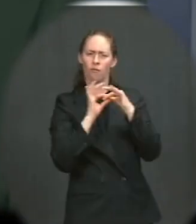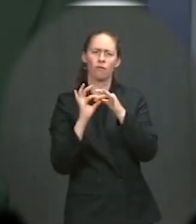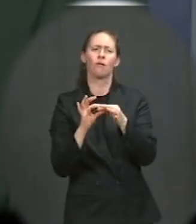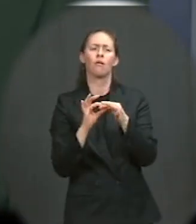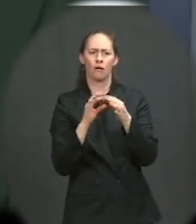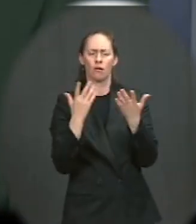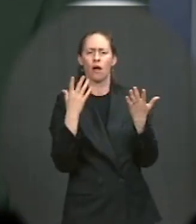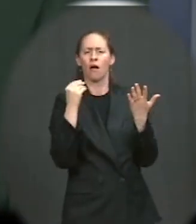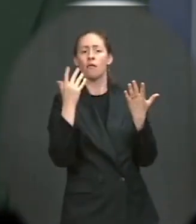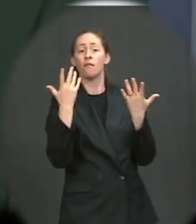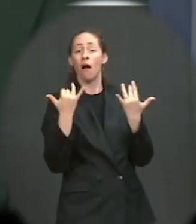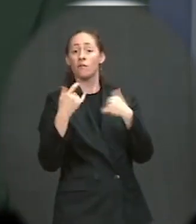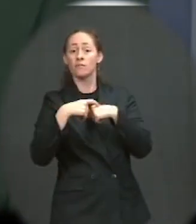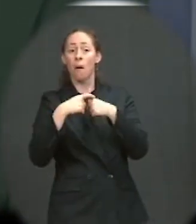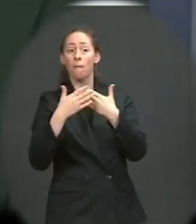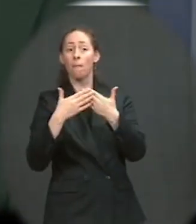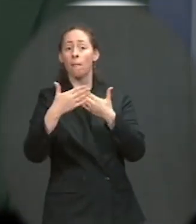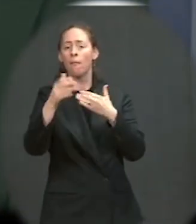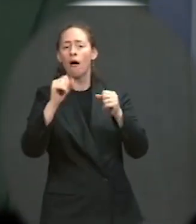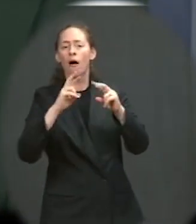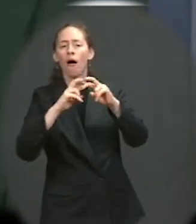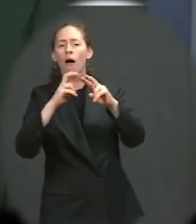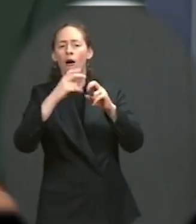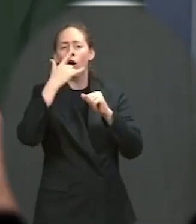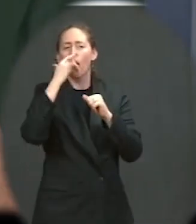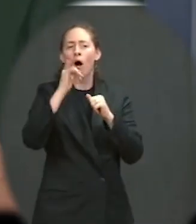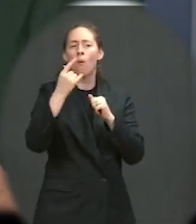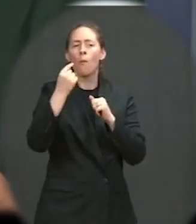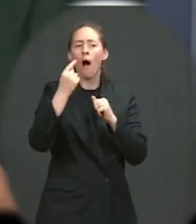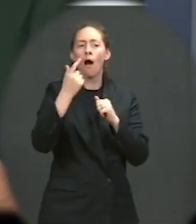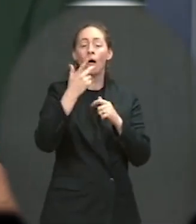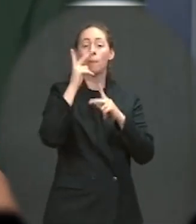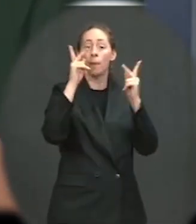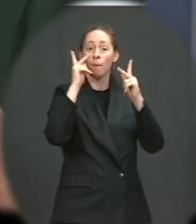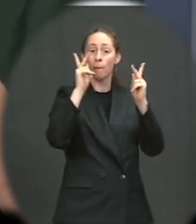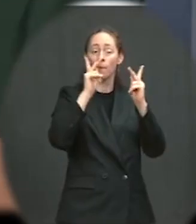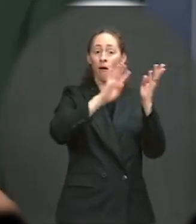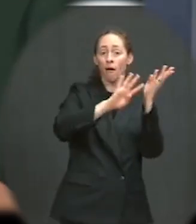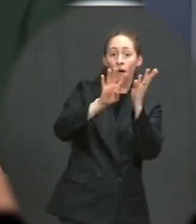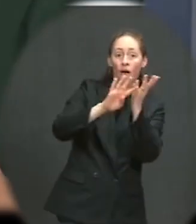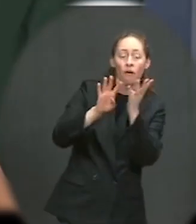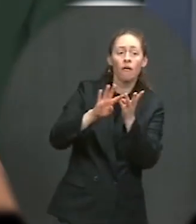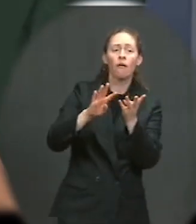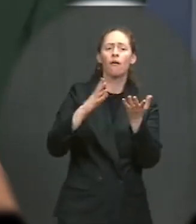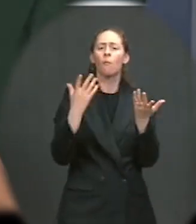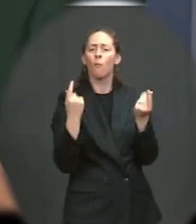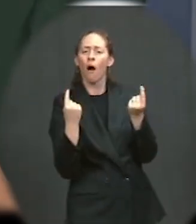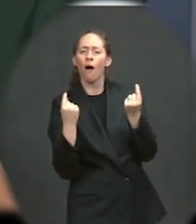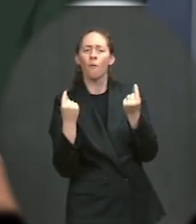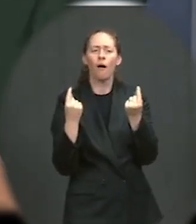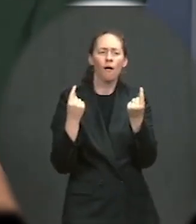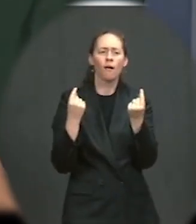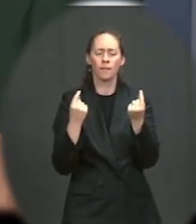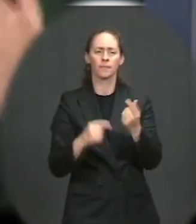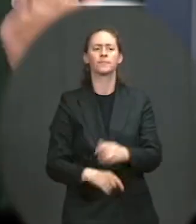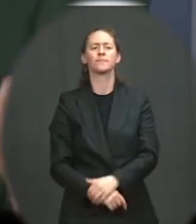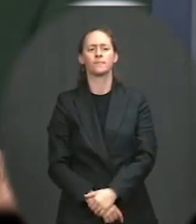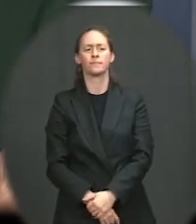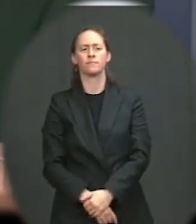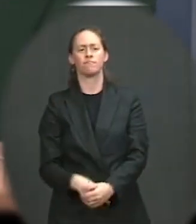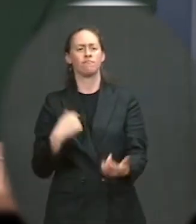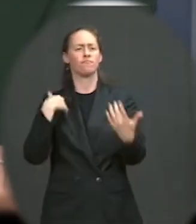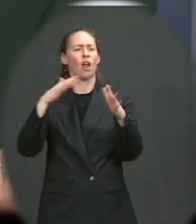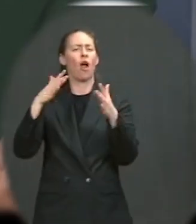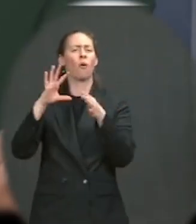over time what it looks like in terms of migration numbers. I was pointing to the fact that a couple of months ago, we were looking at very